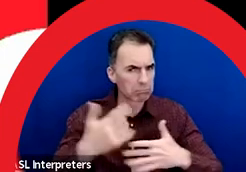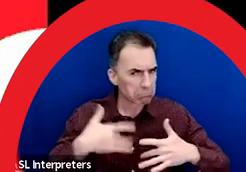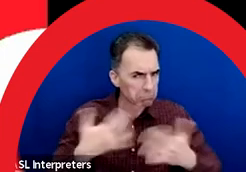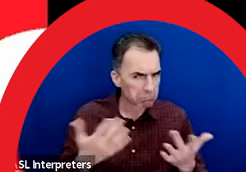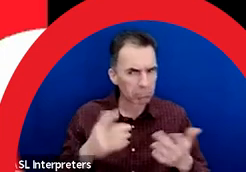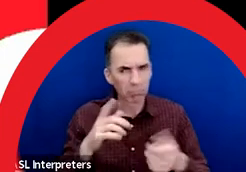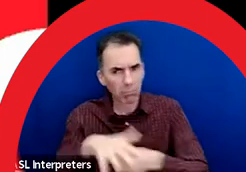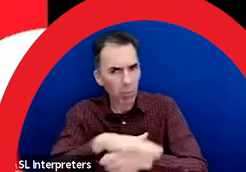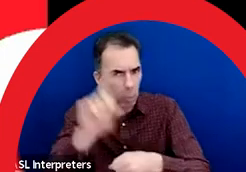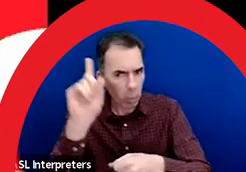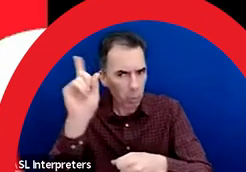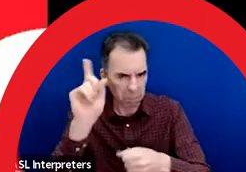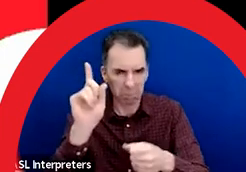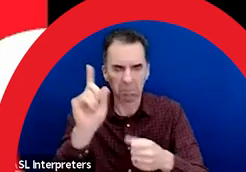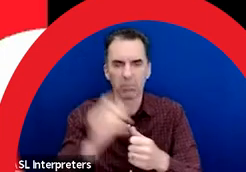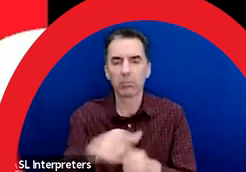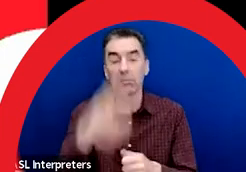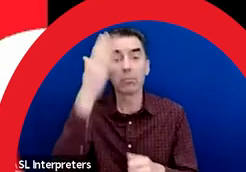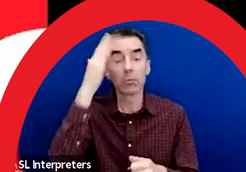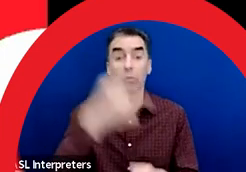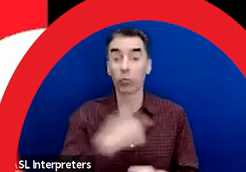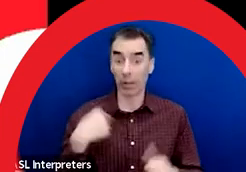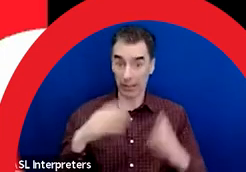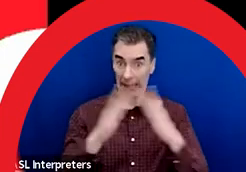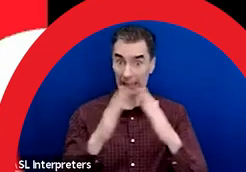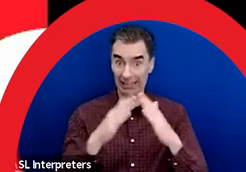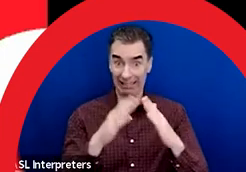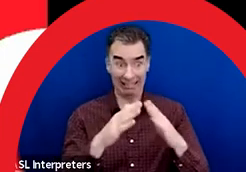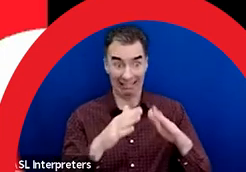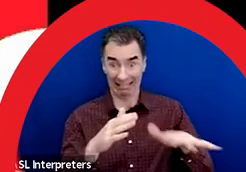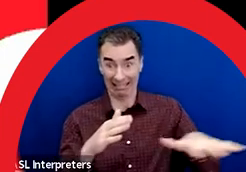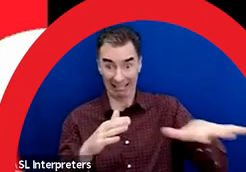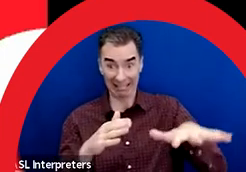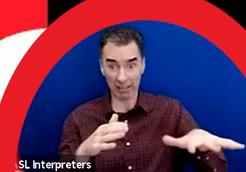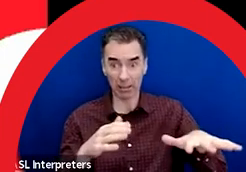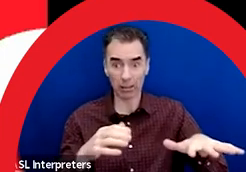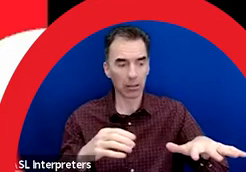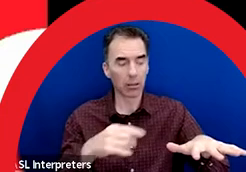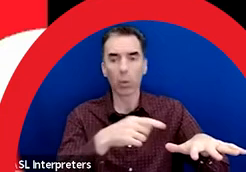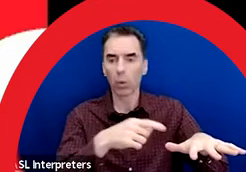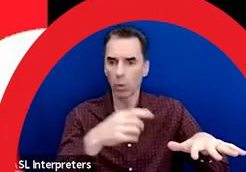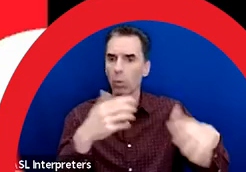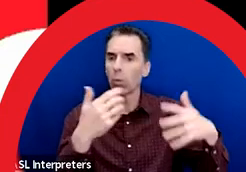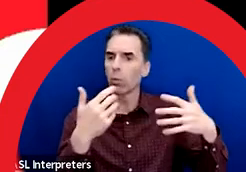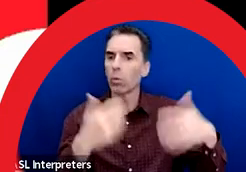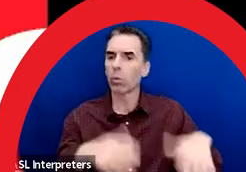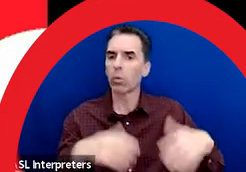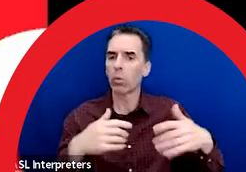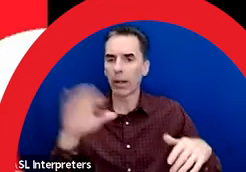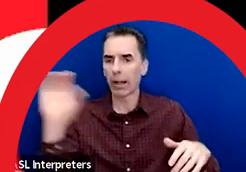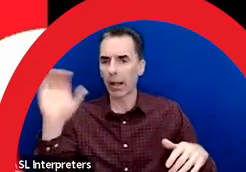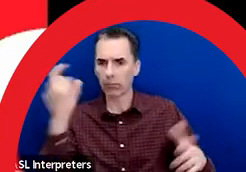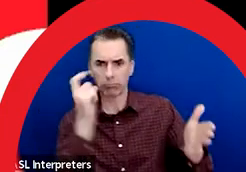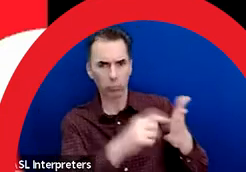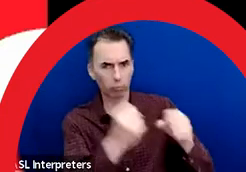As you're likely aware, Chinatown is one of Calgary's most distinctive cultural communities, but it has a long and